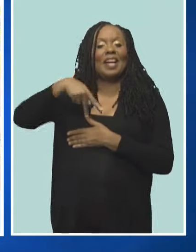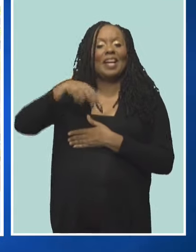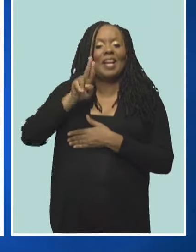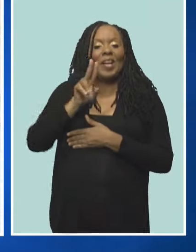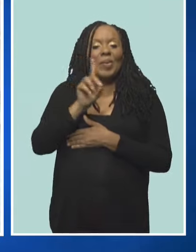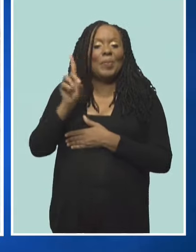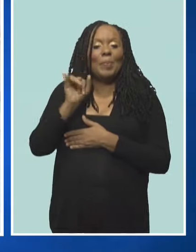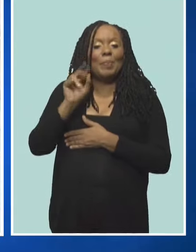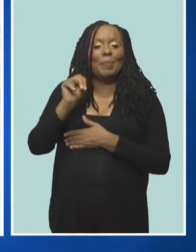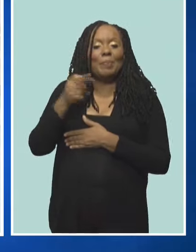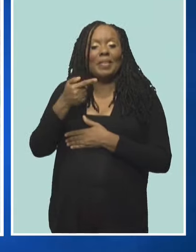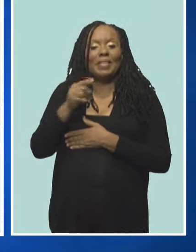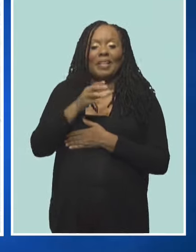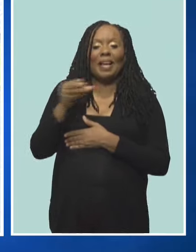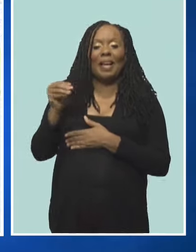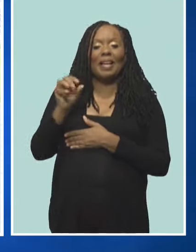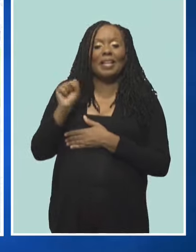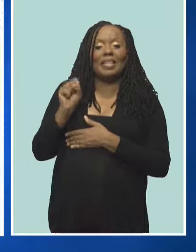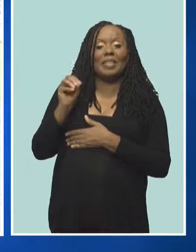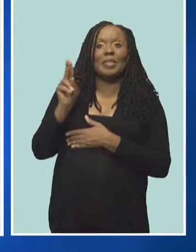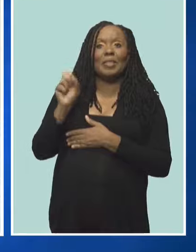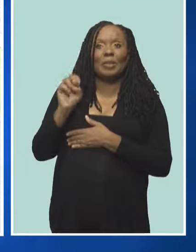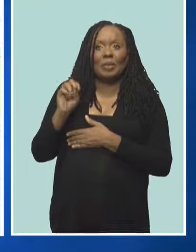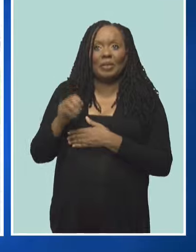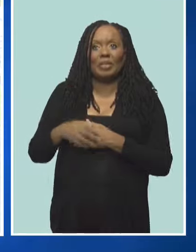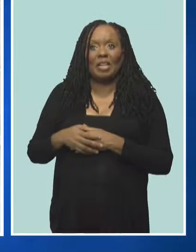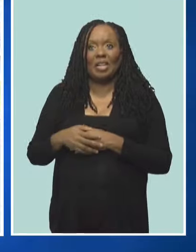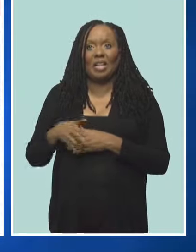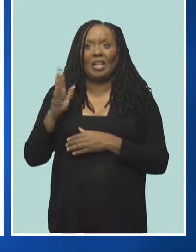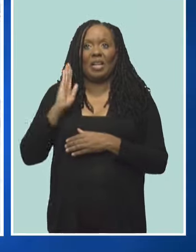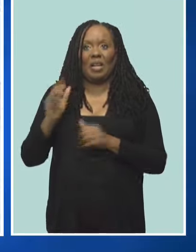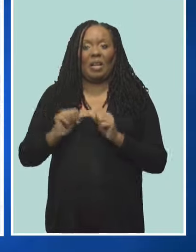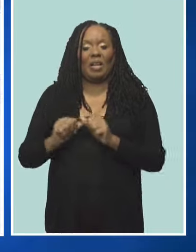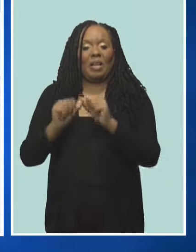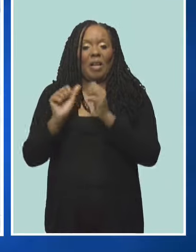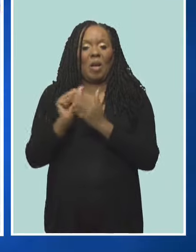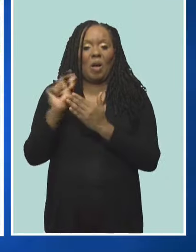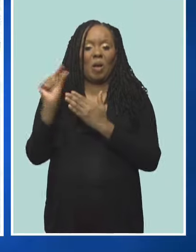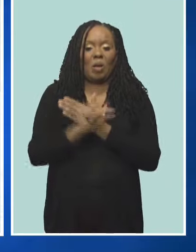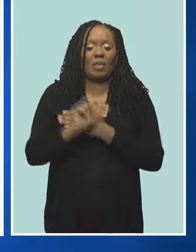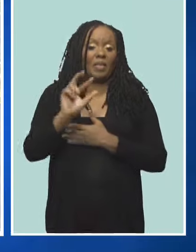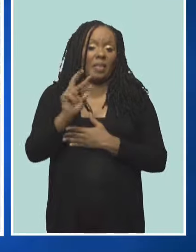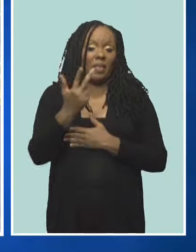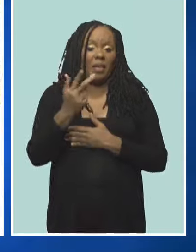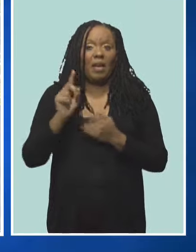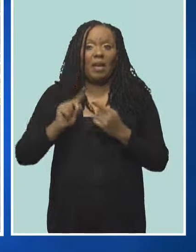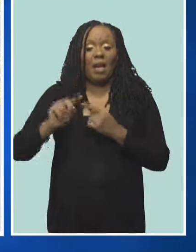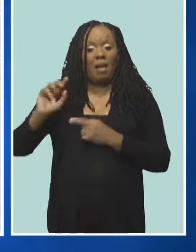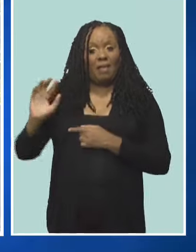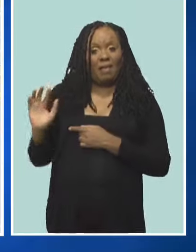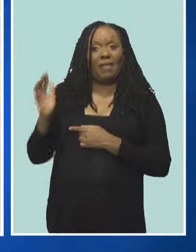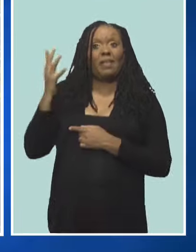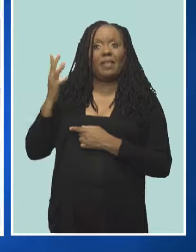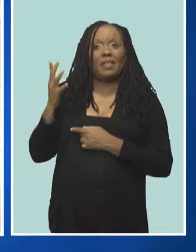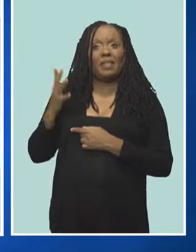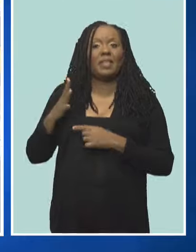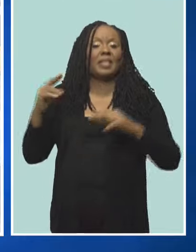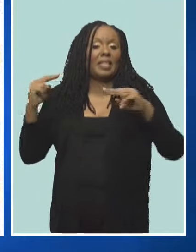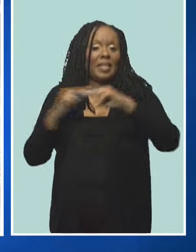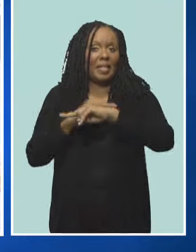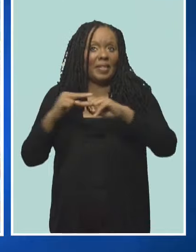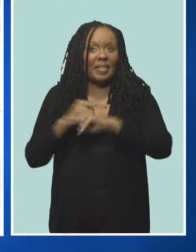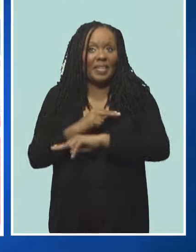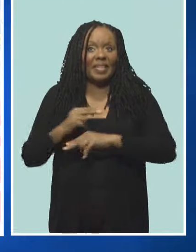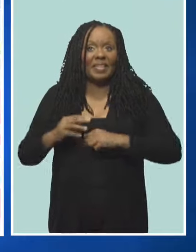the day. Bridgetown Market continues from August 3rd to 5th, with party zones located along the Princess Alice and Mighty